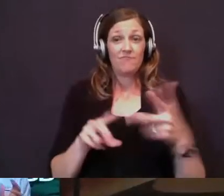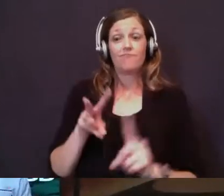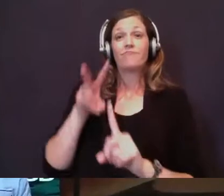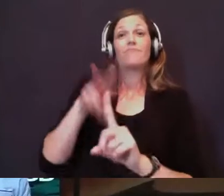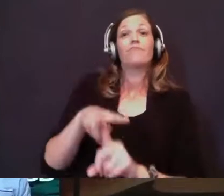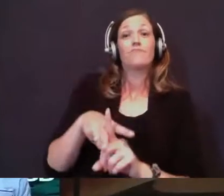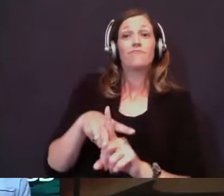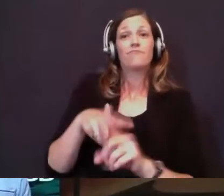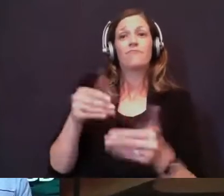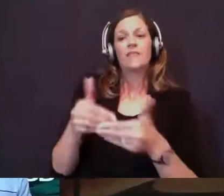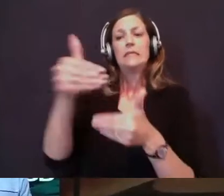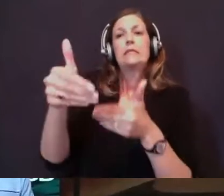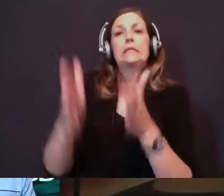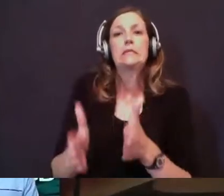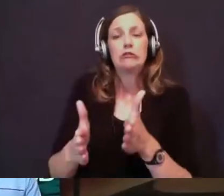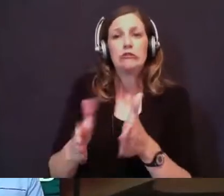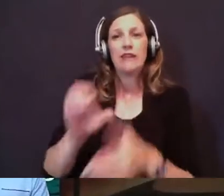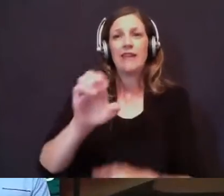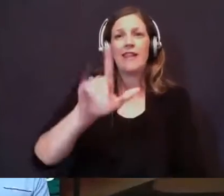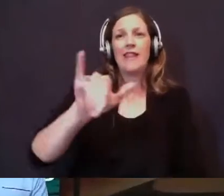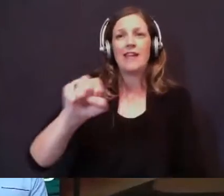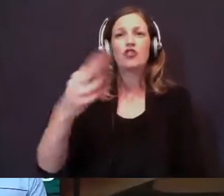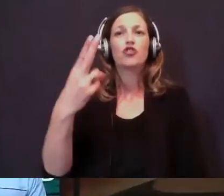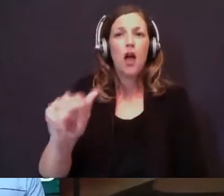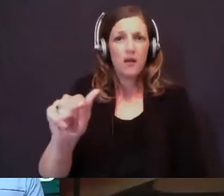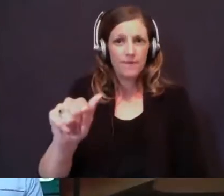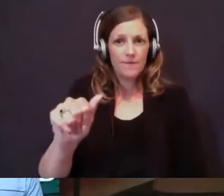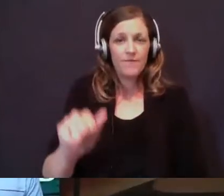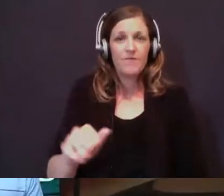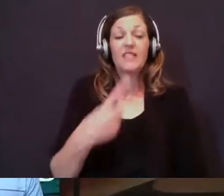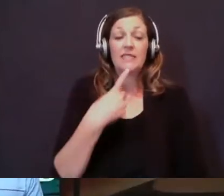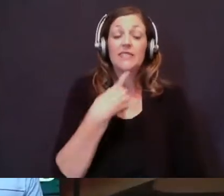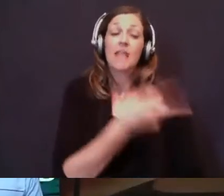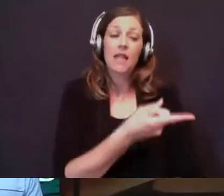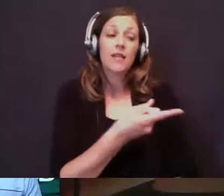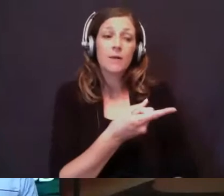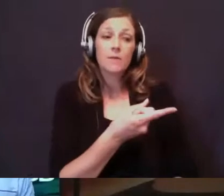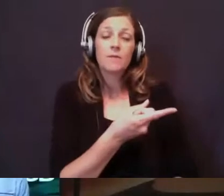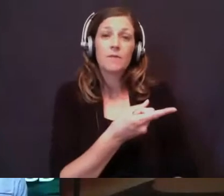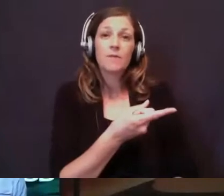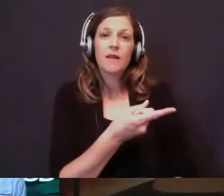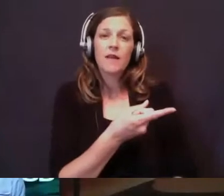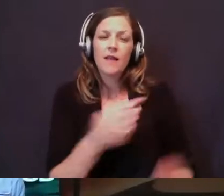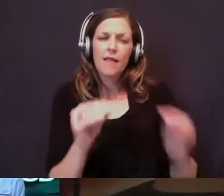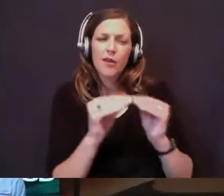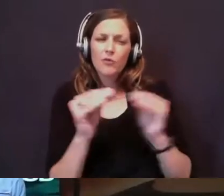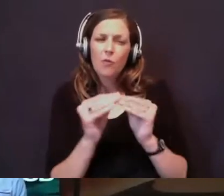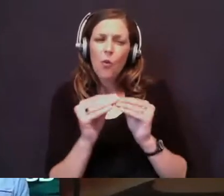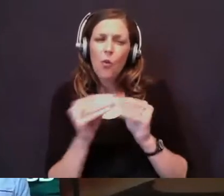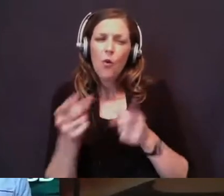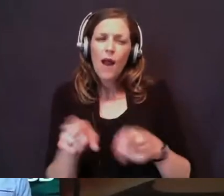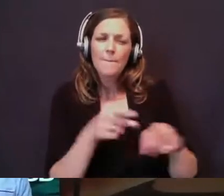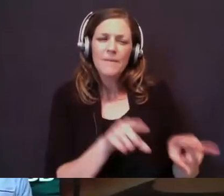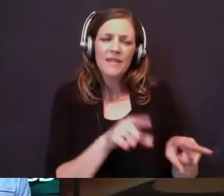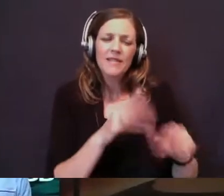successor, Elisha. He's telling Elijah, Elijah, there's more going on than